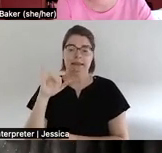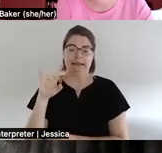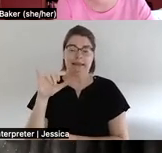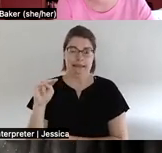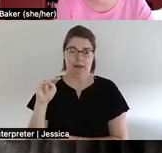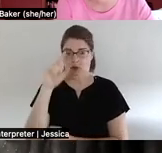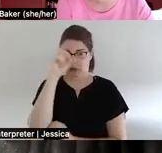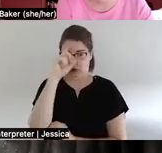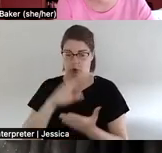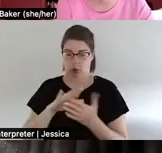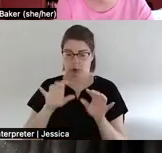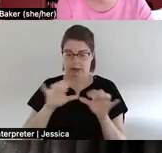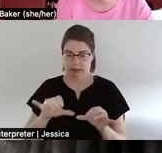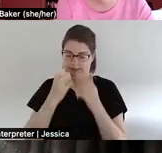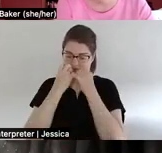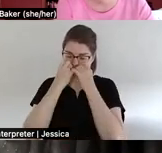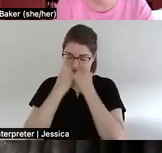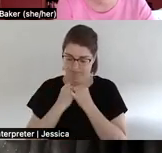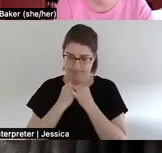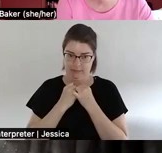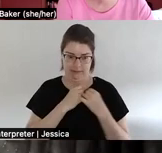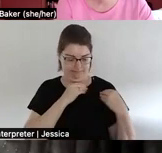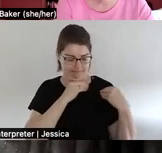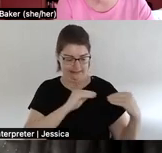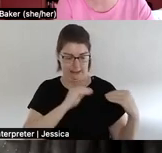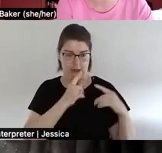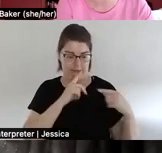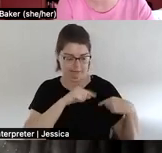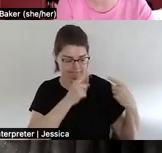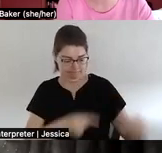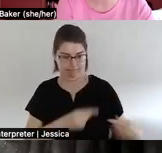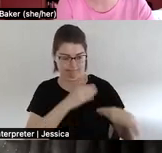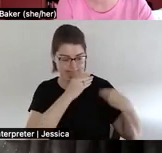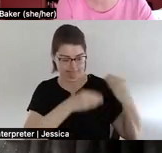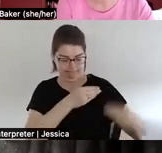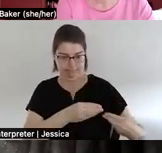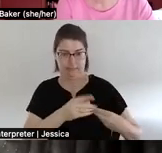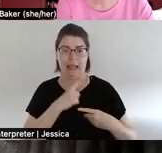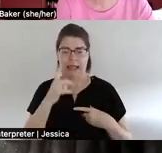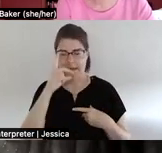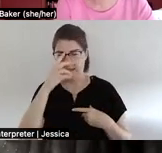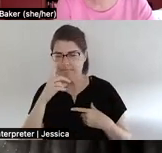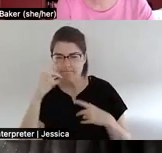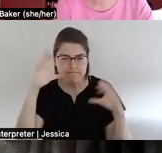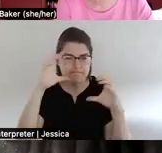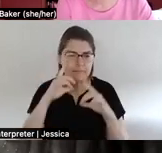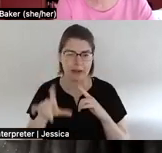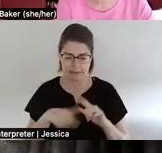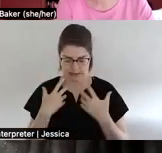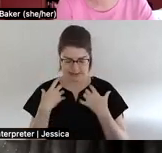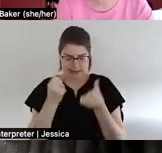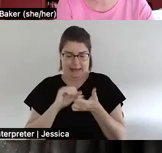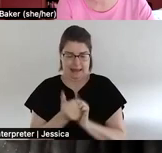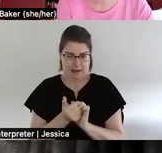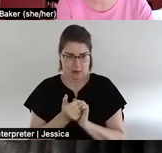values ancestral teachings and the mystery in healing. Patricia, we are